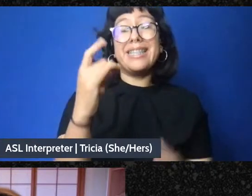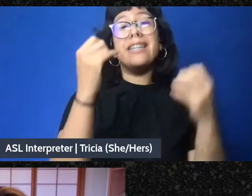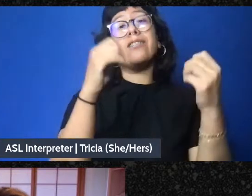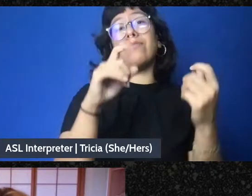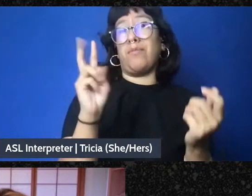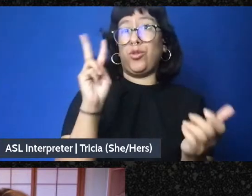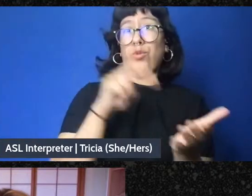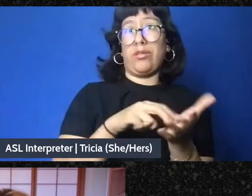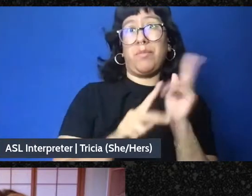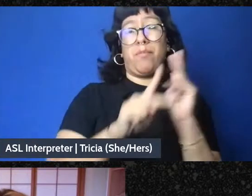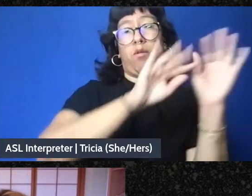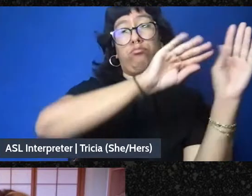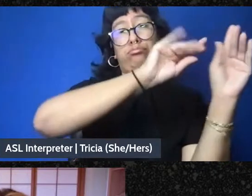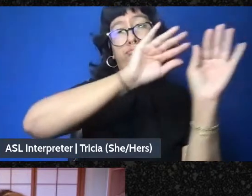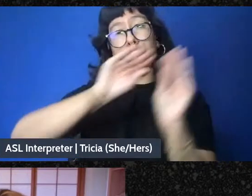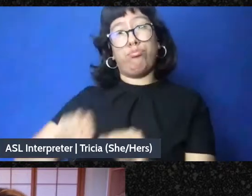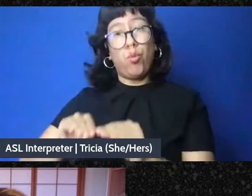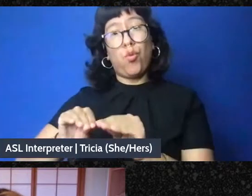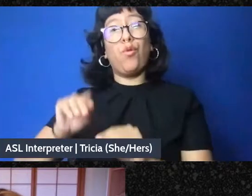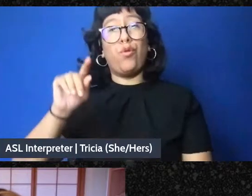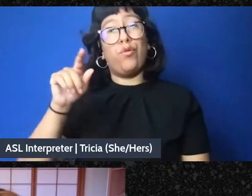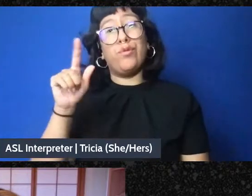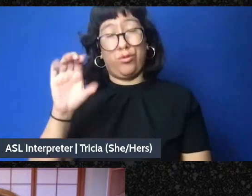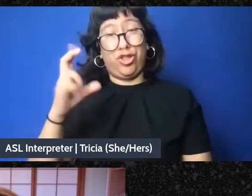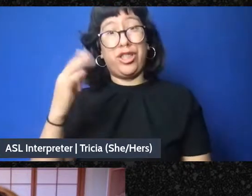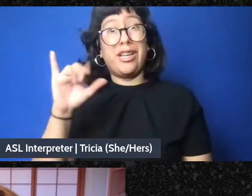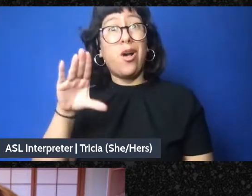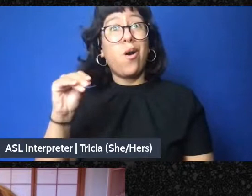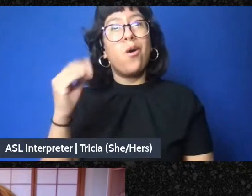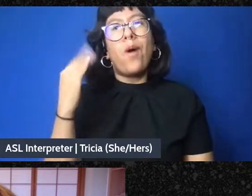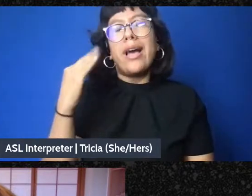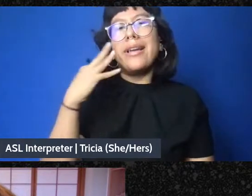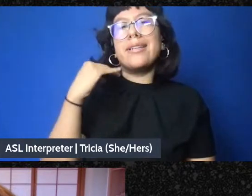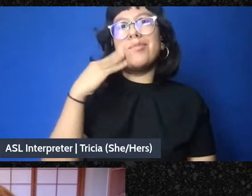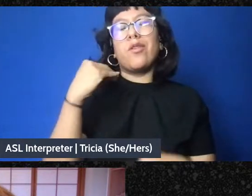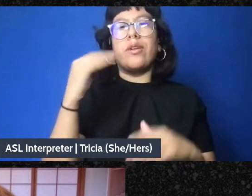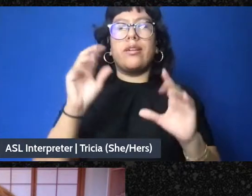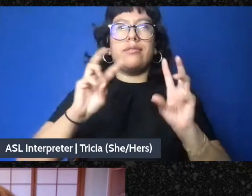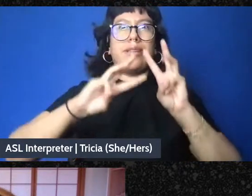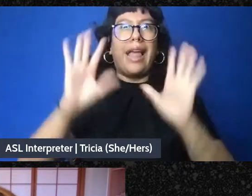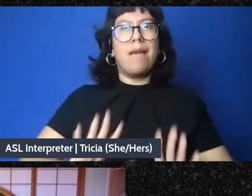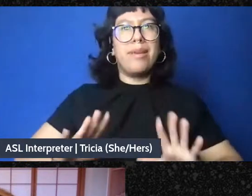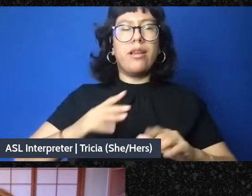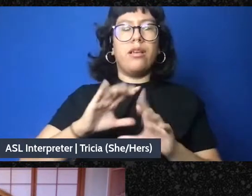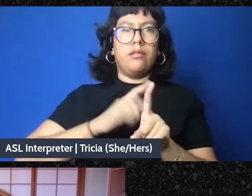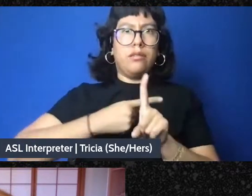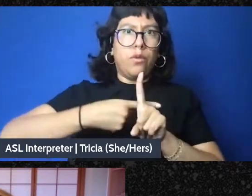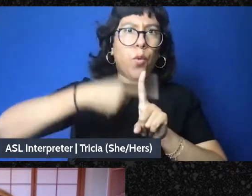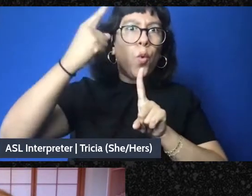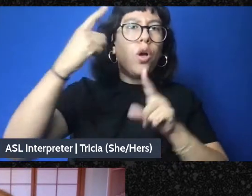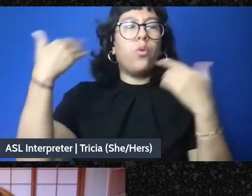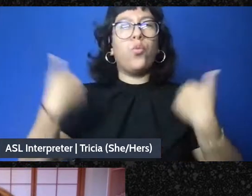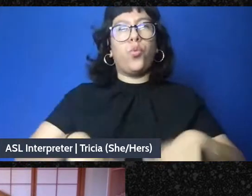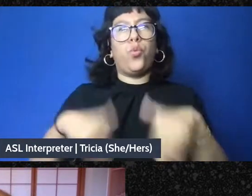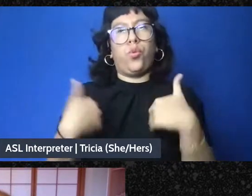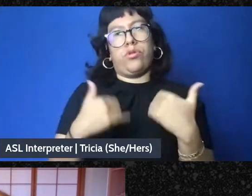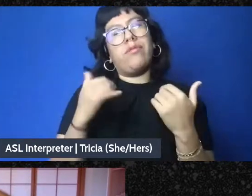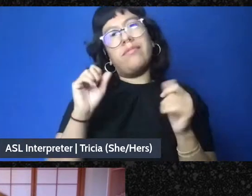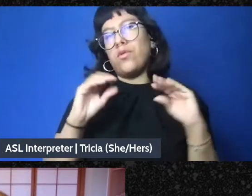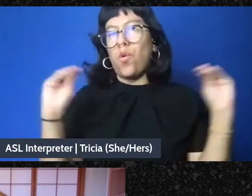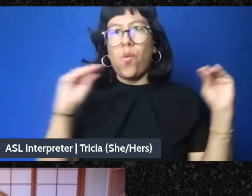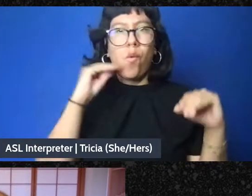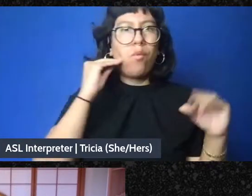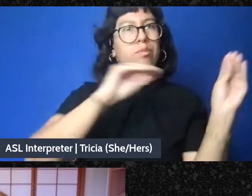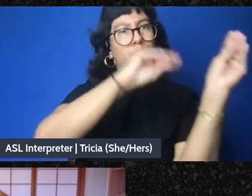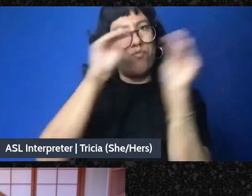as internally displaced climate refugees. Now, all of you who study and engage in